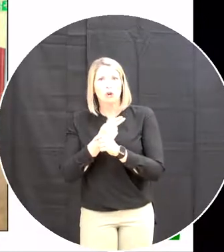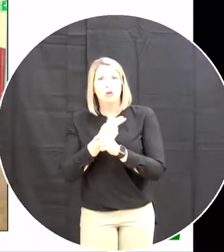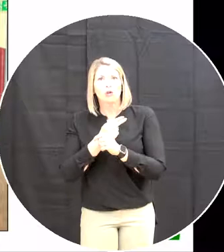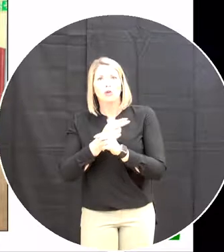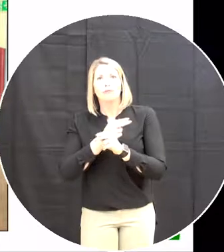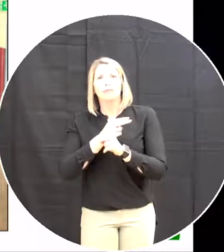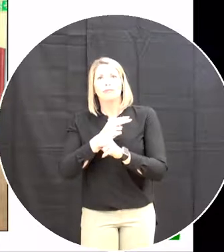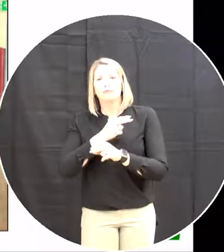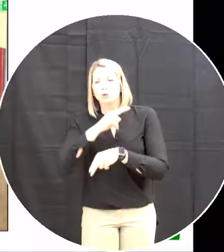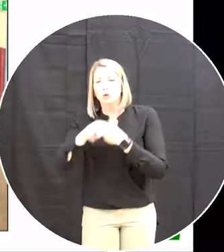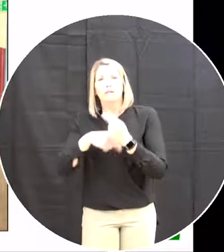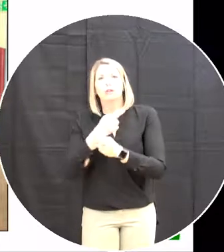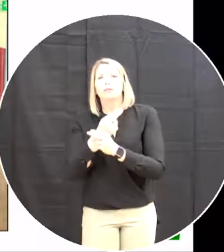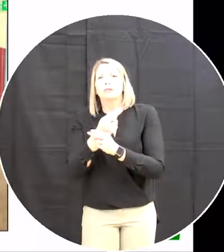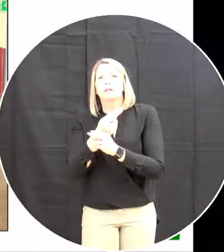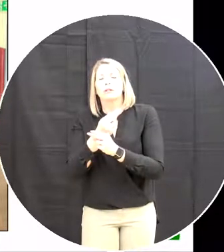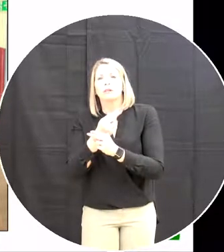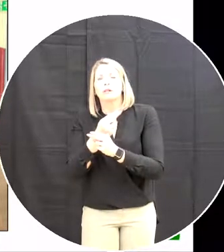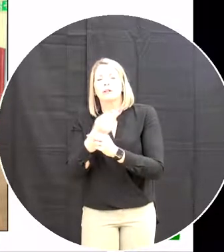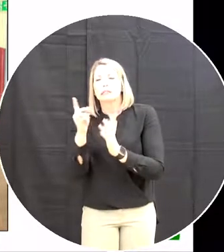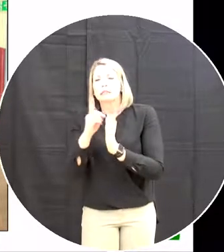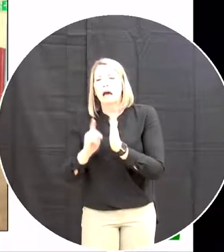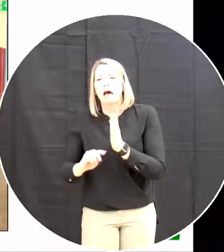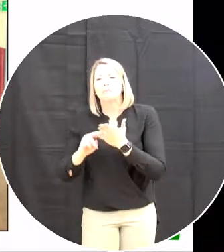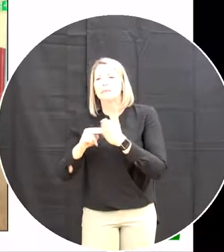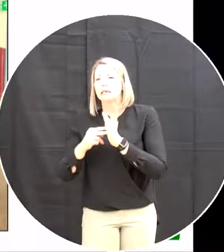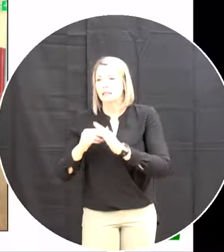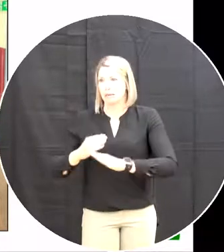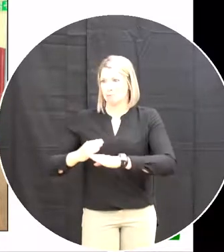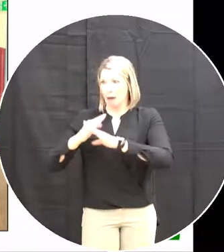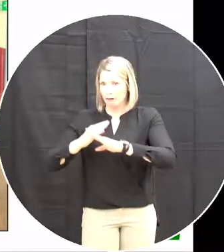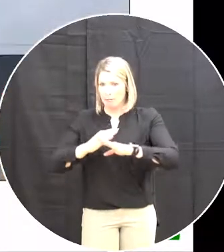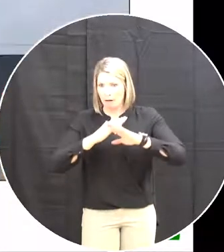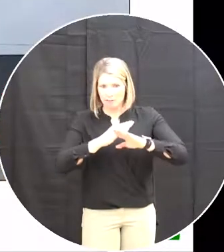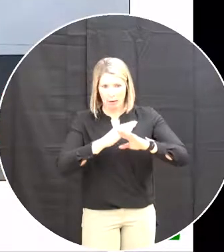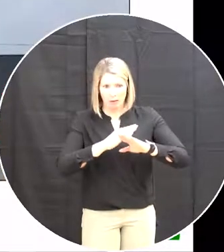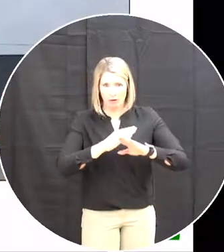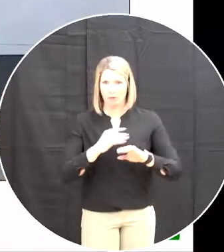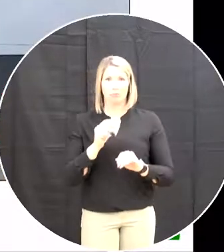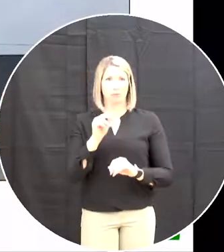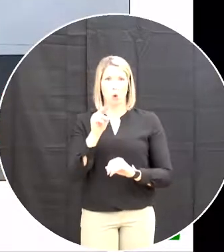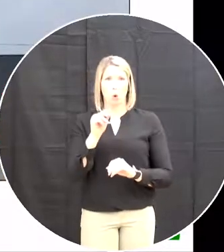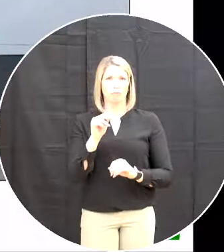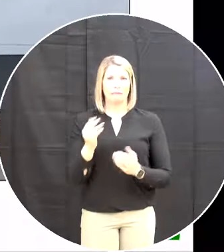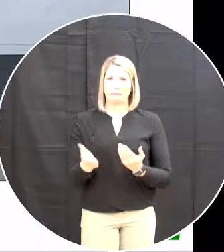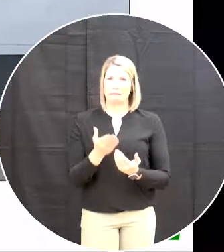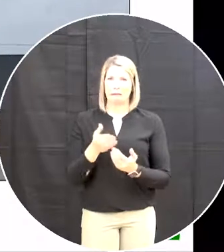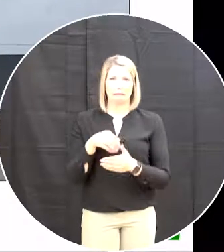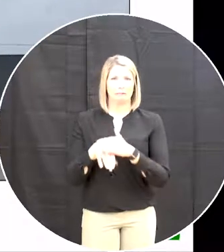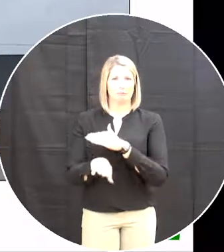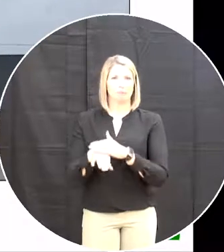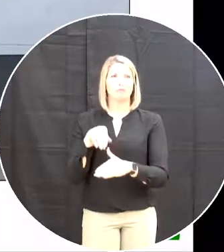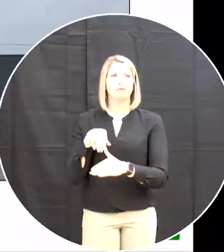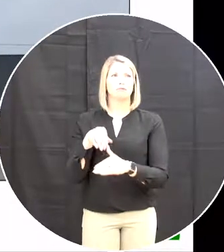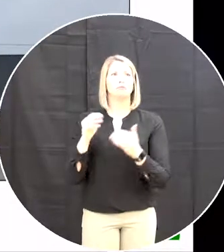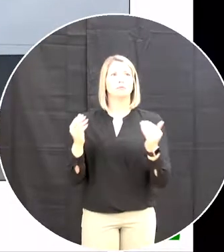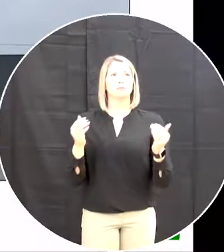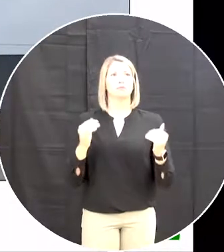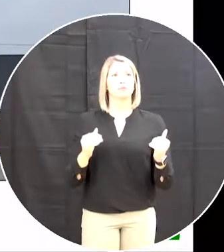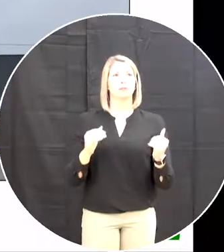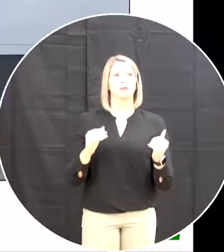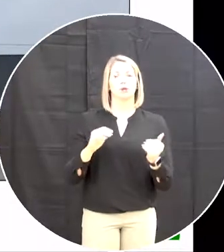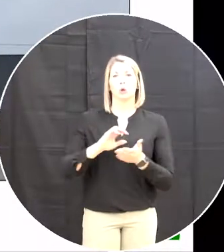entry No barriers to access Great to see Cornerbrook Bus Depot Cornerbrook Bus Depot